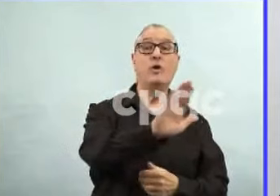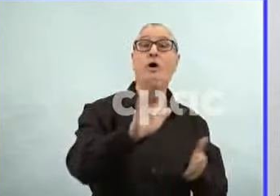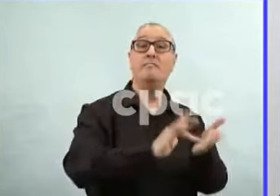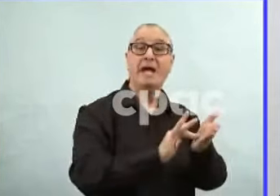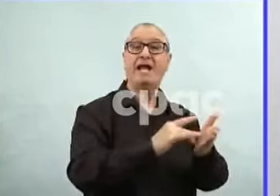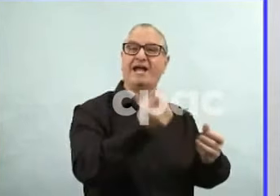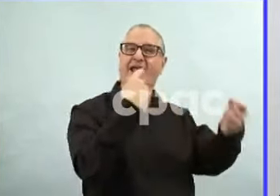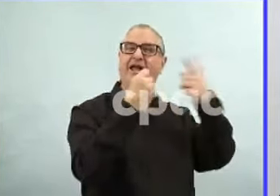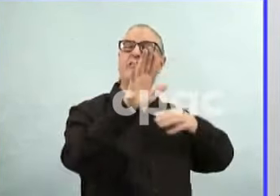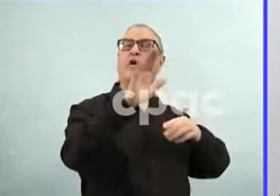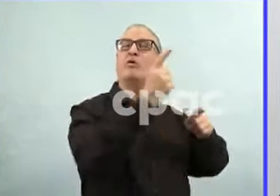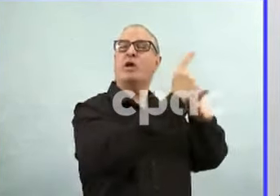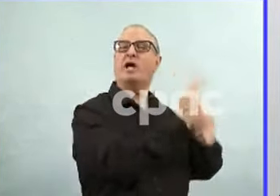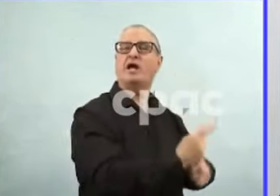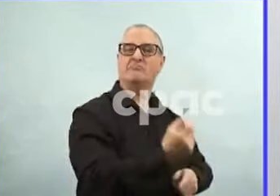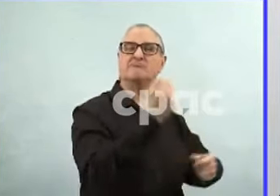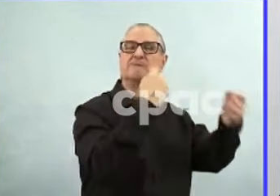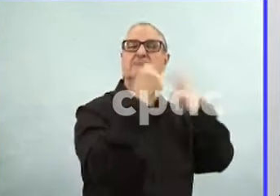infrequently.